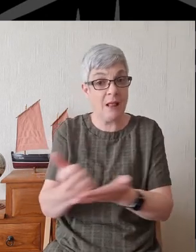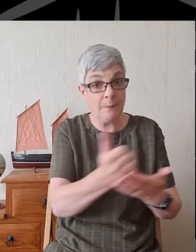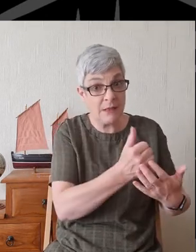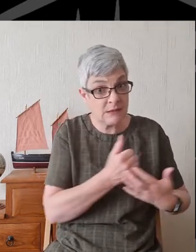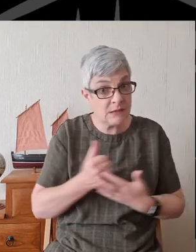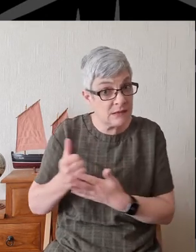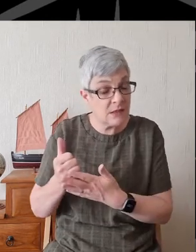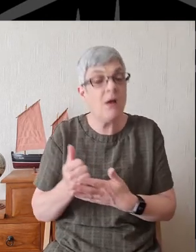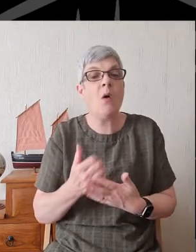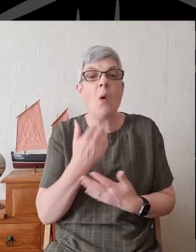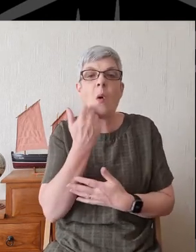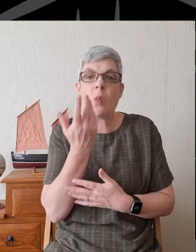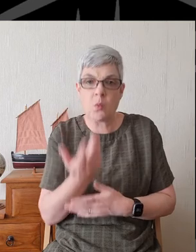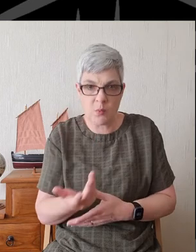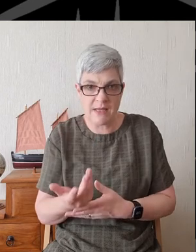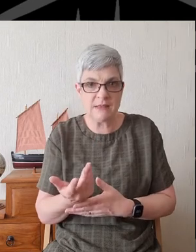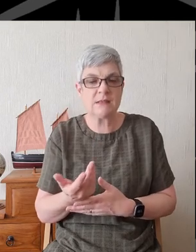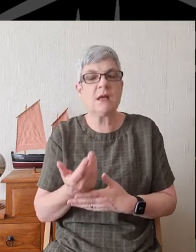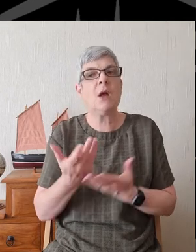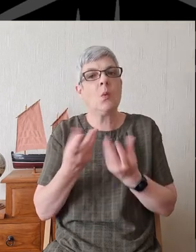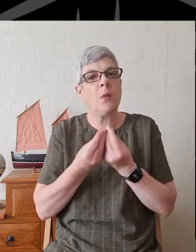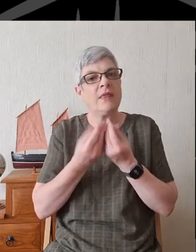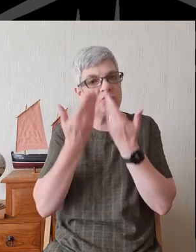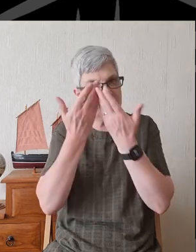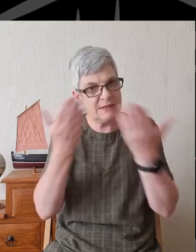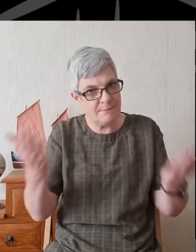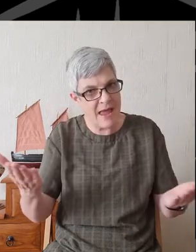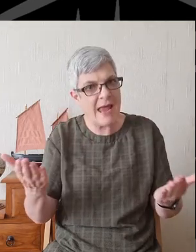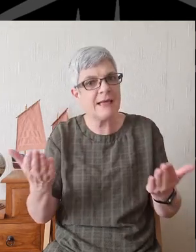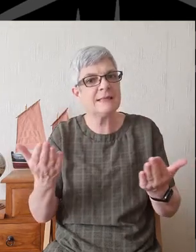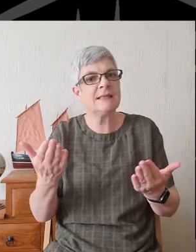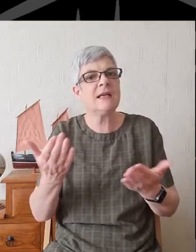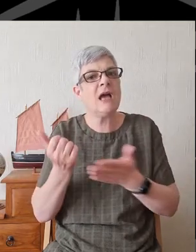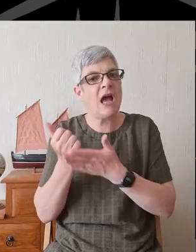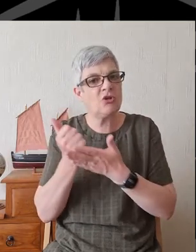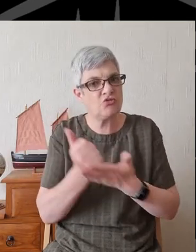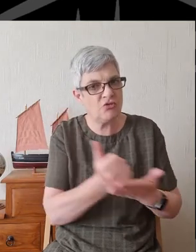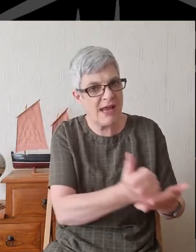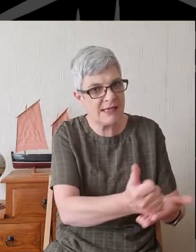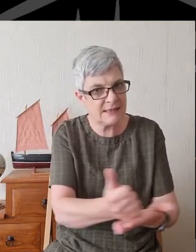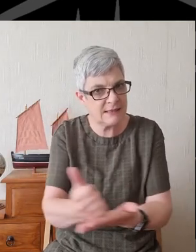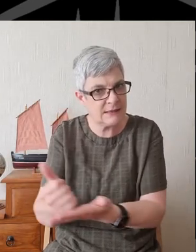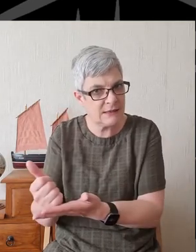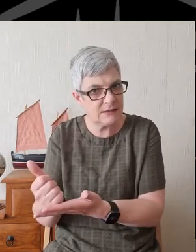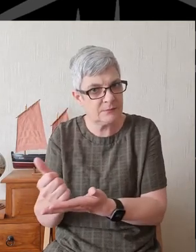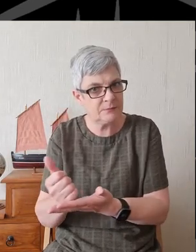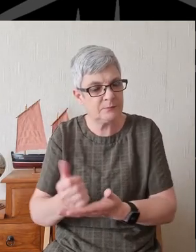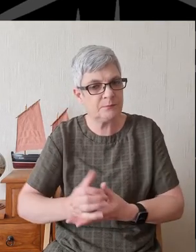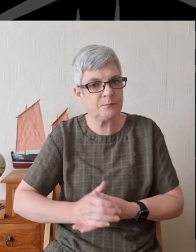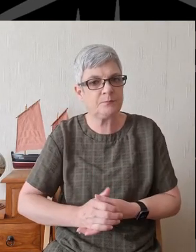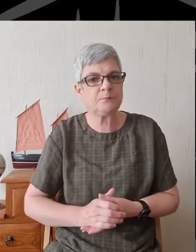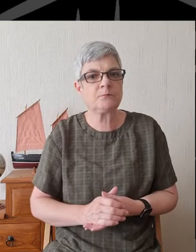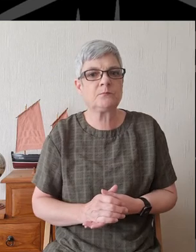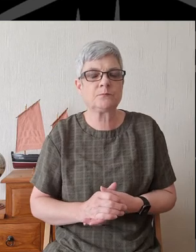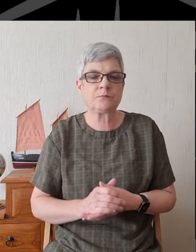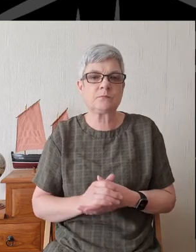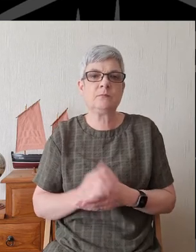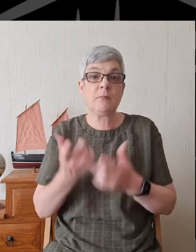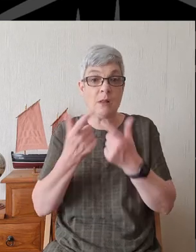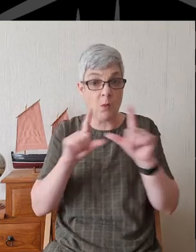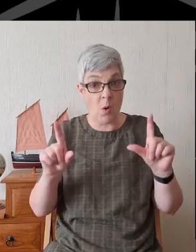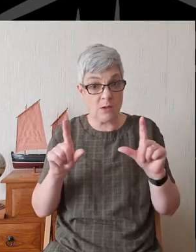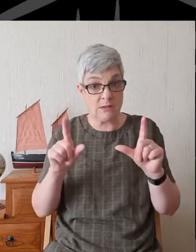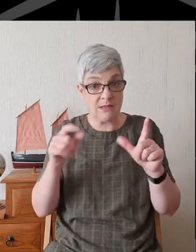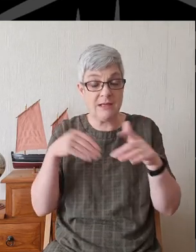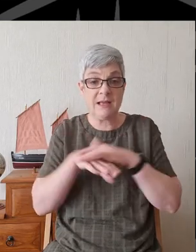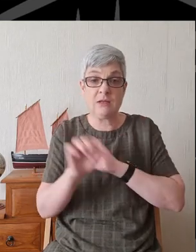so Always With respect And grace Towards others Lord, in your